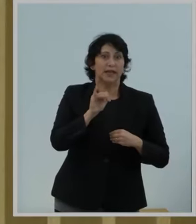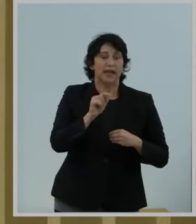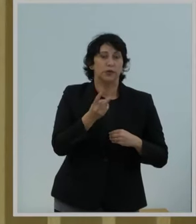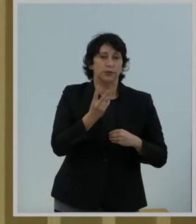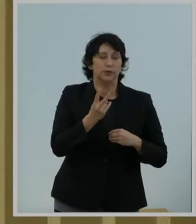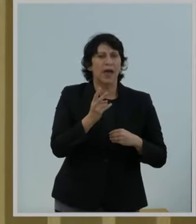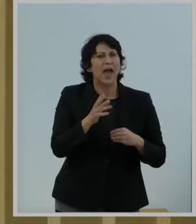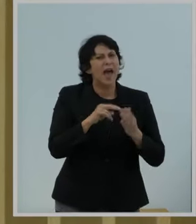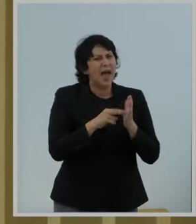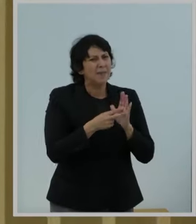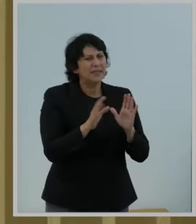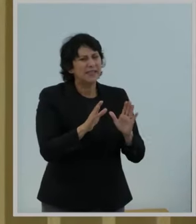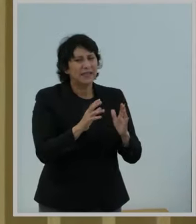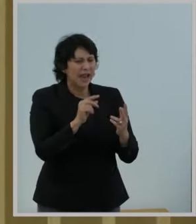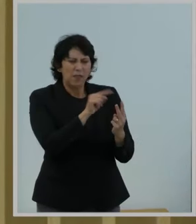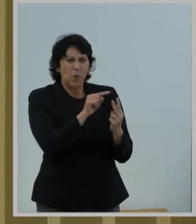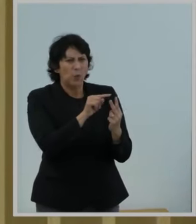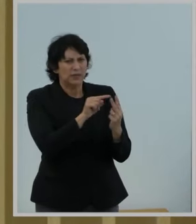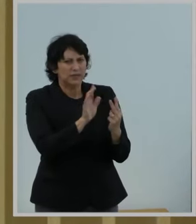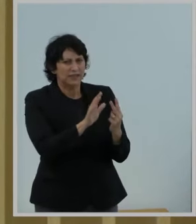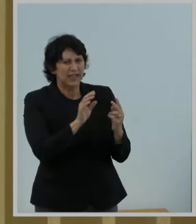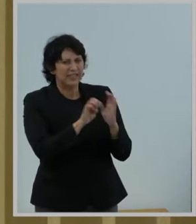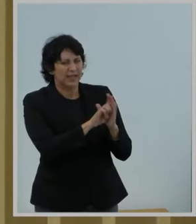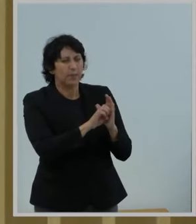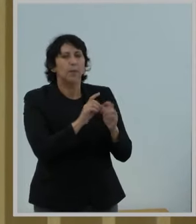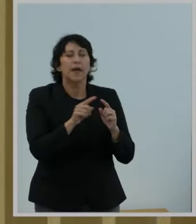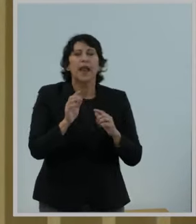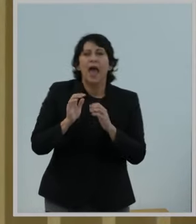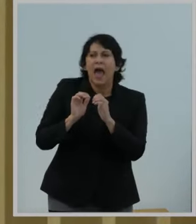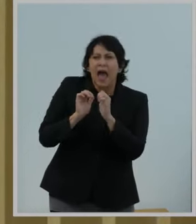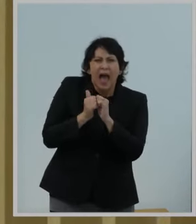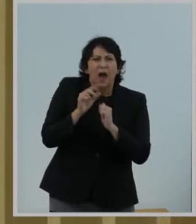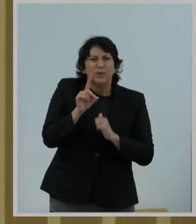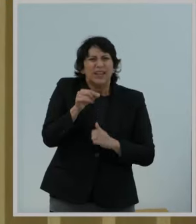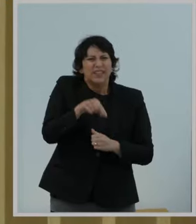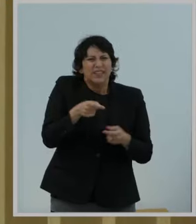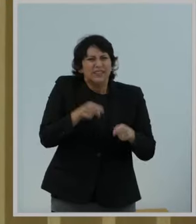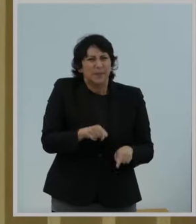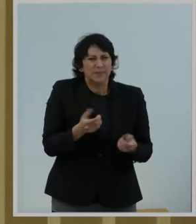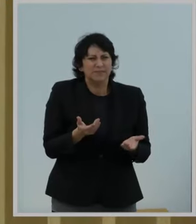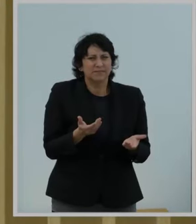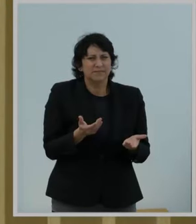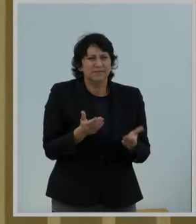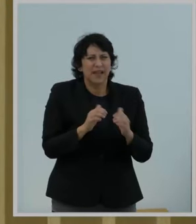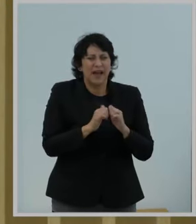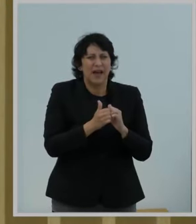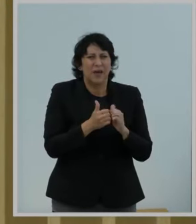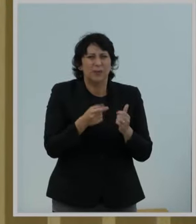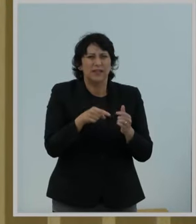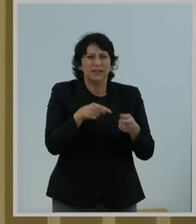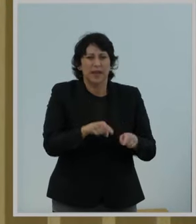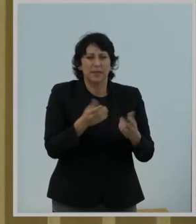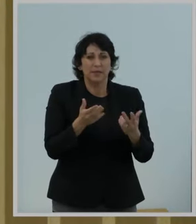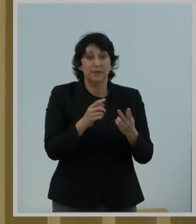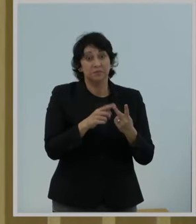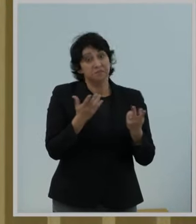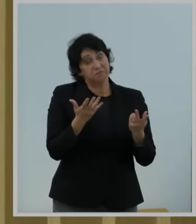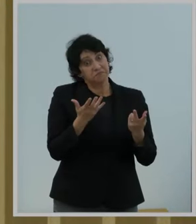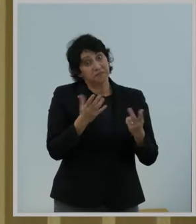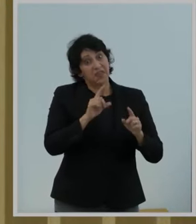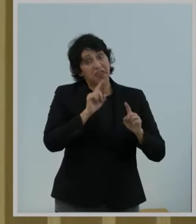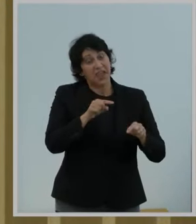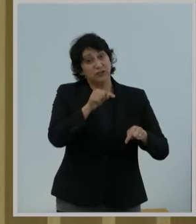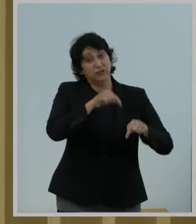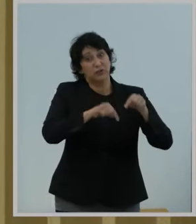I mean it in more fundamental way. How did we really get here? The answer to that question goes back